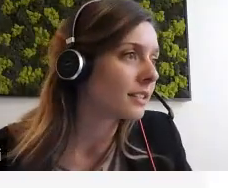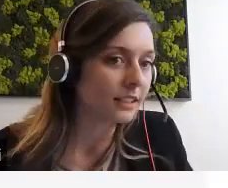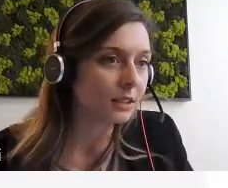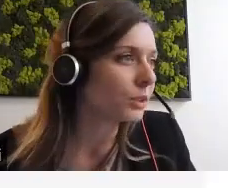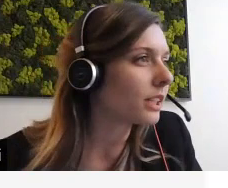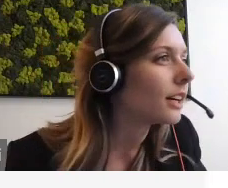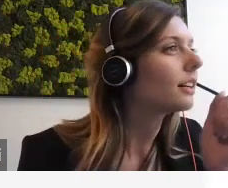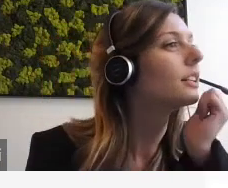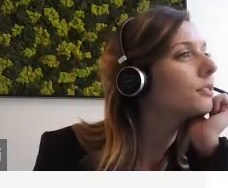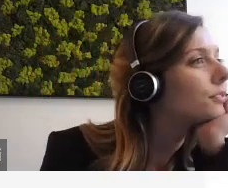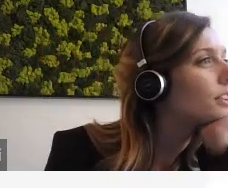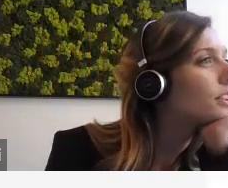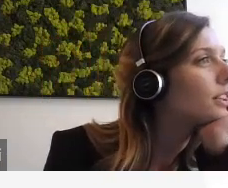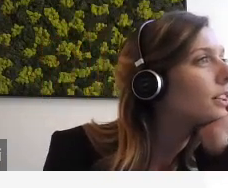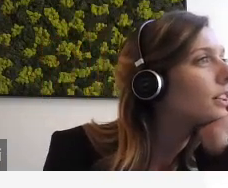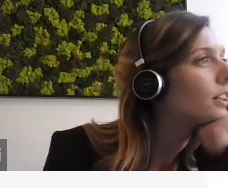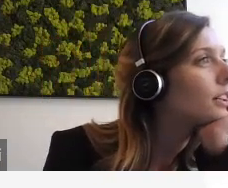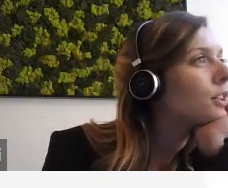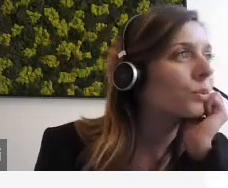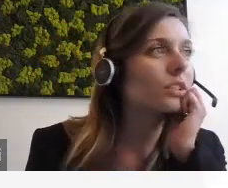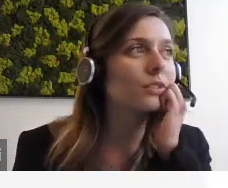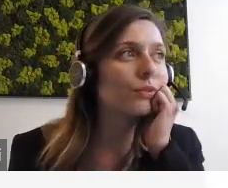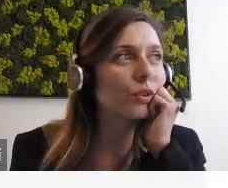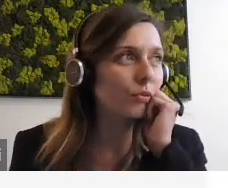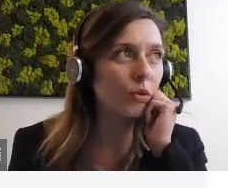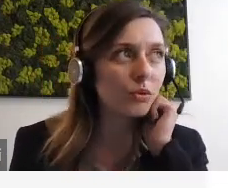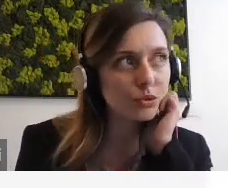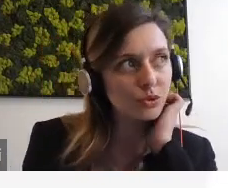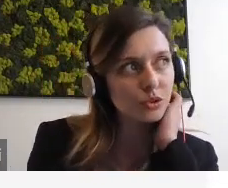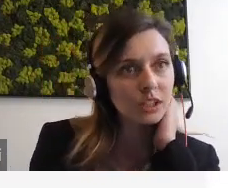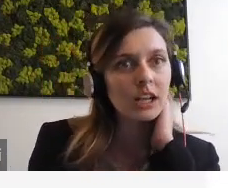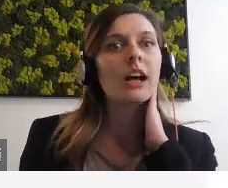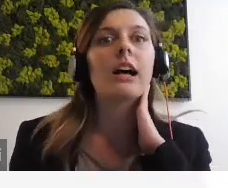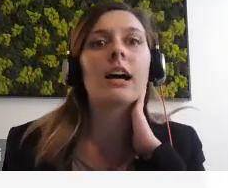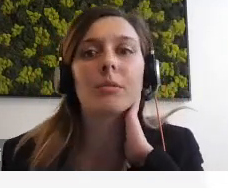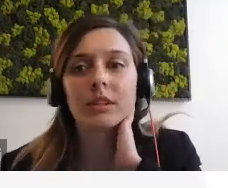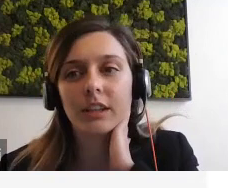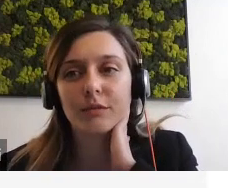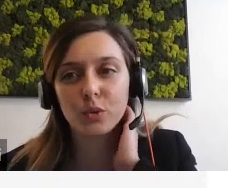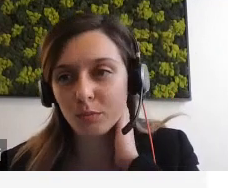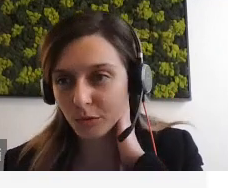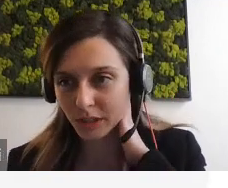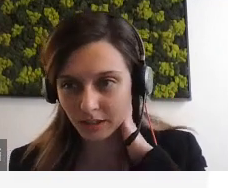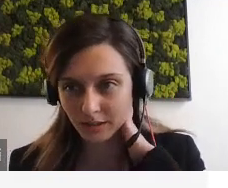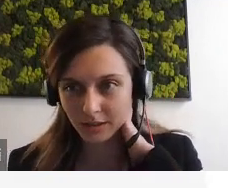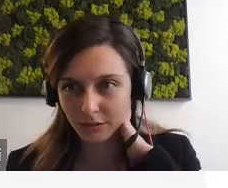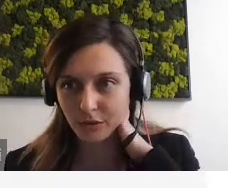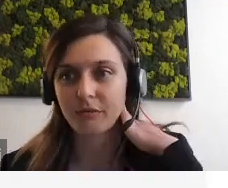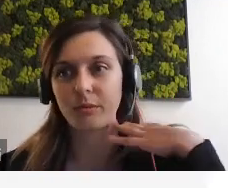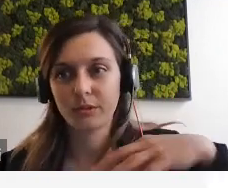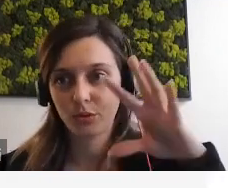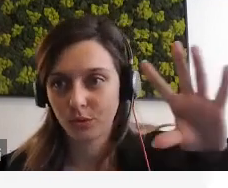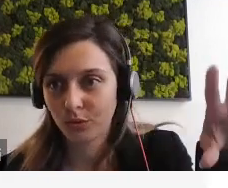I see we have 24 votes. I will give two more minutes